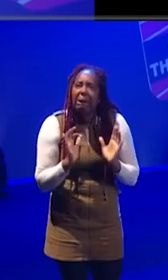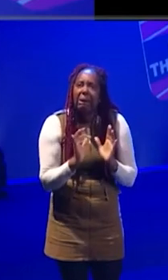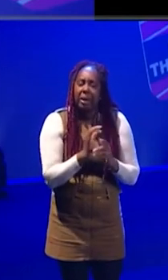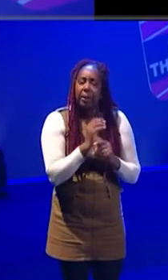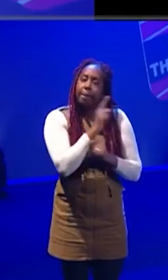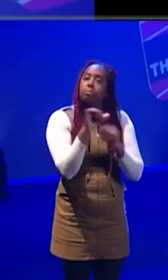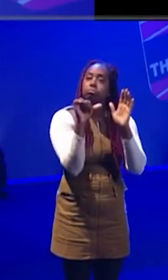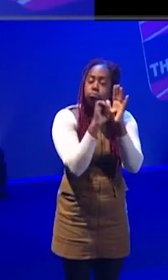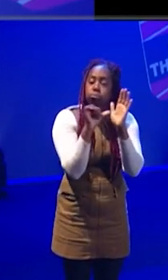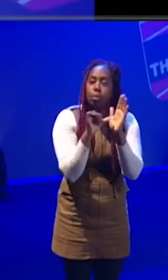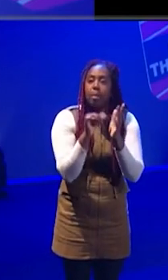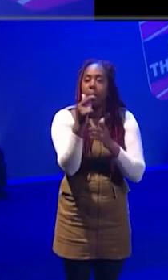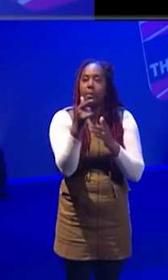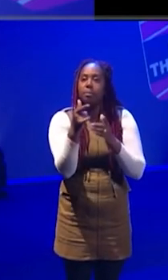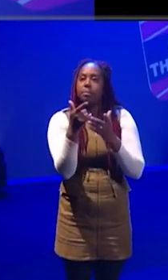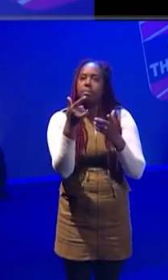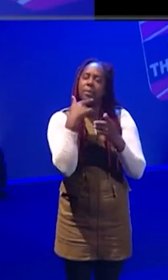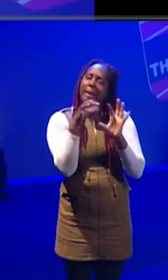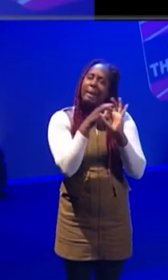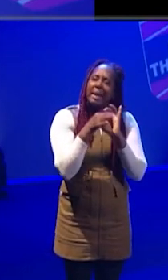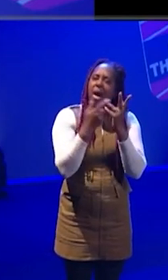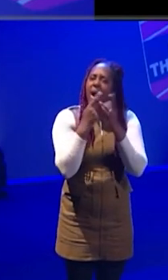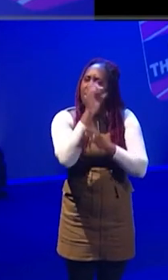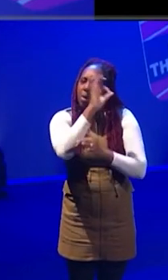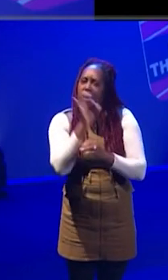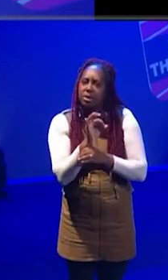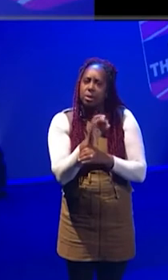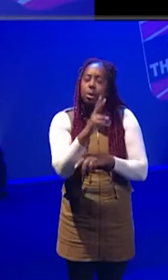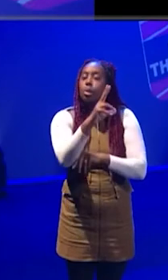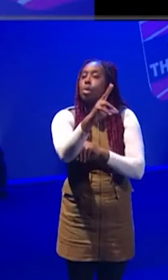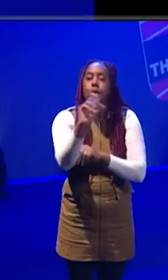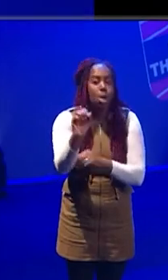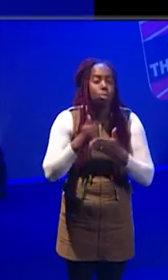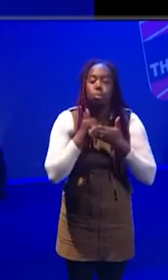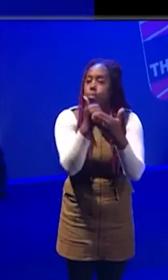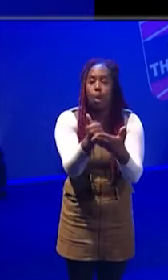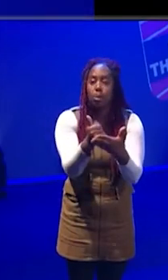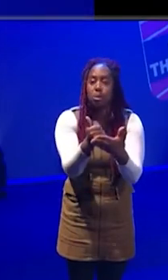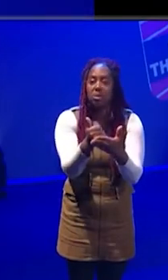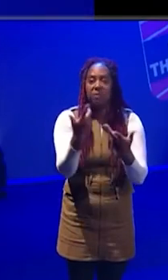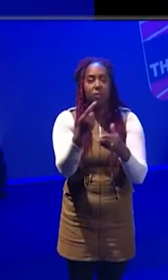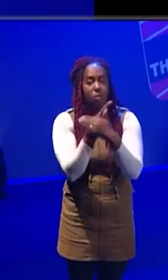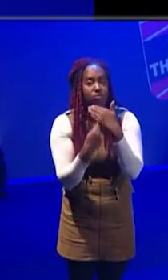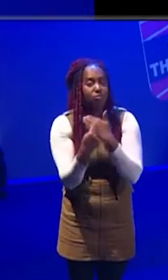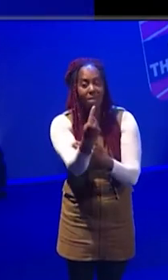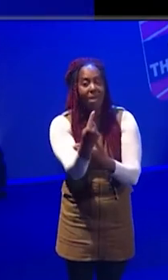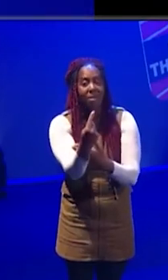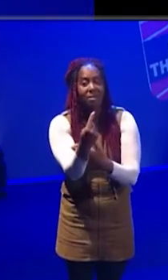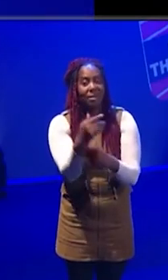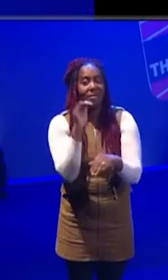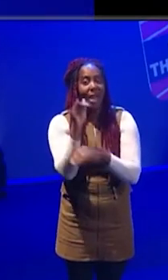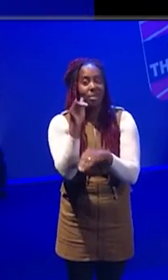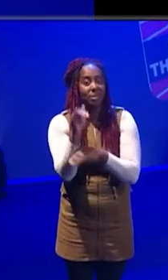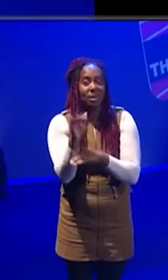The problem is kind of what we were alluding to in the last question is that there is, like, no support for freelancers, really, outside of